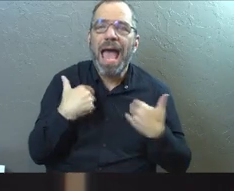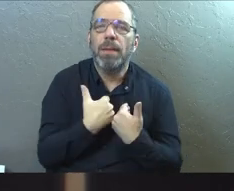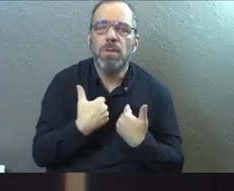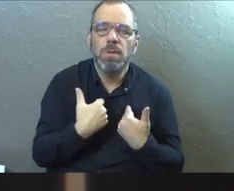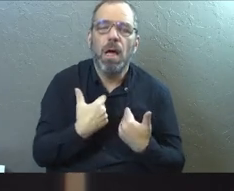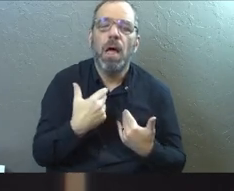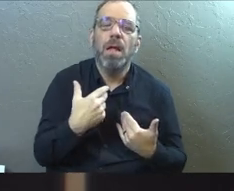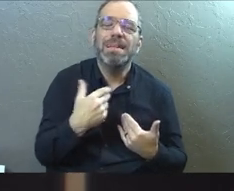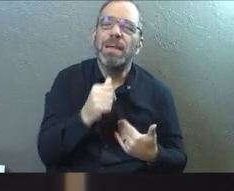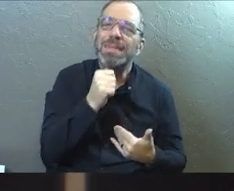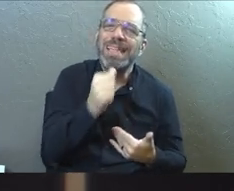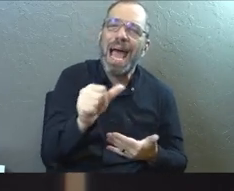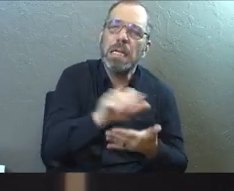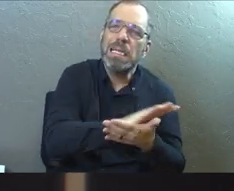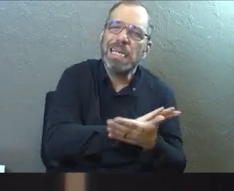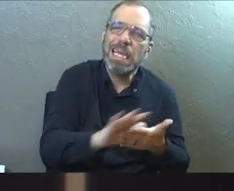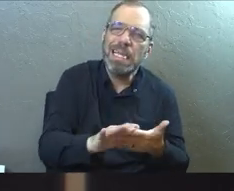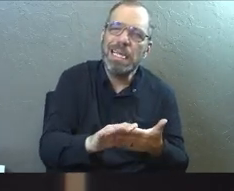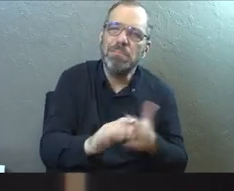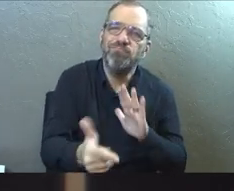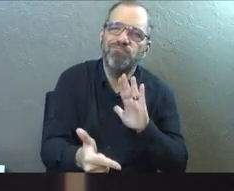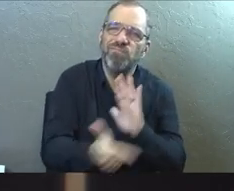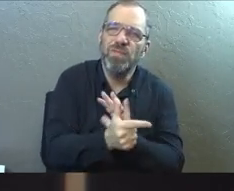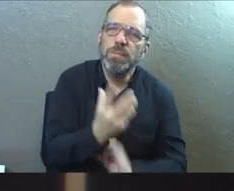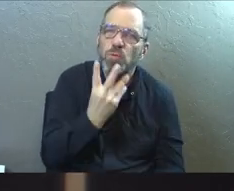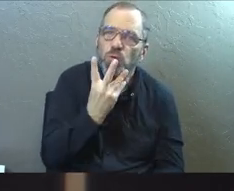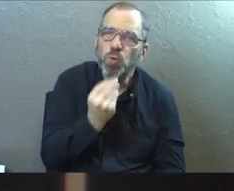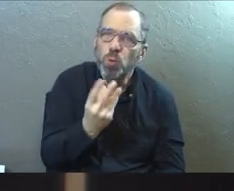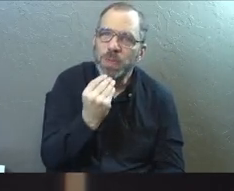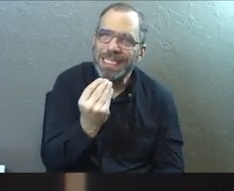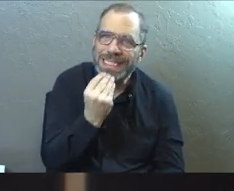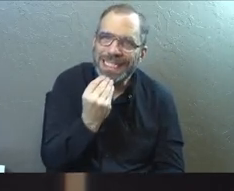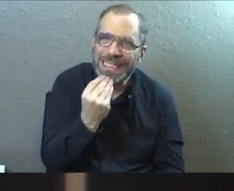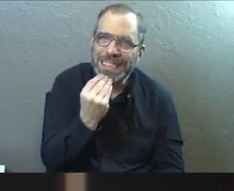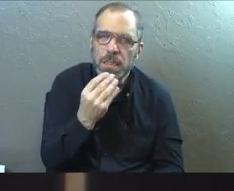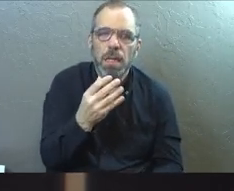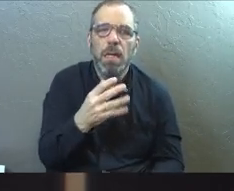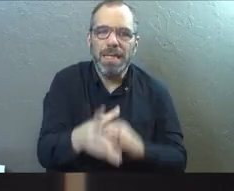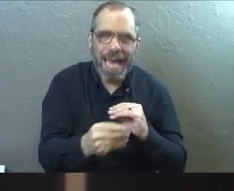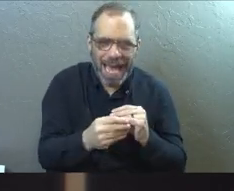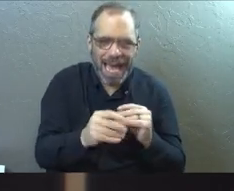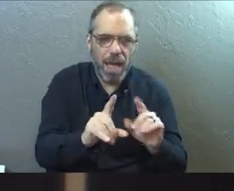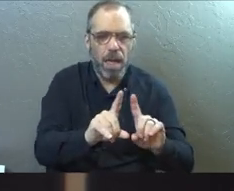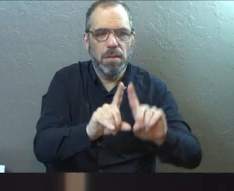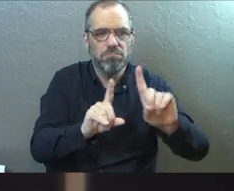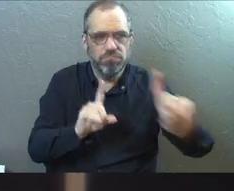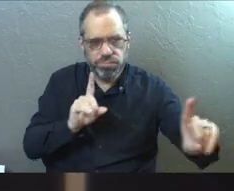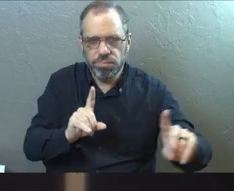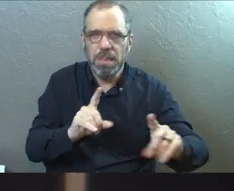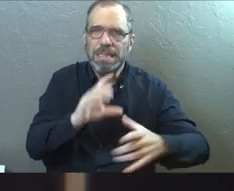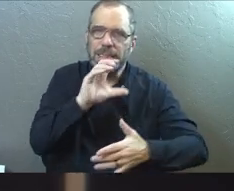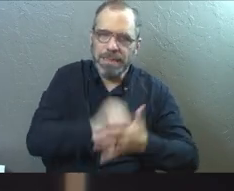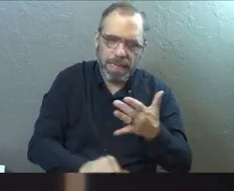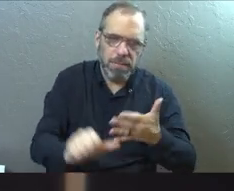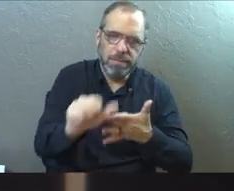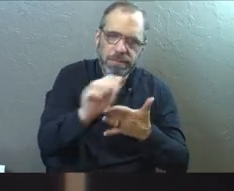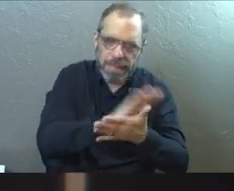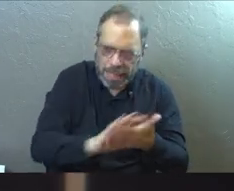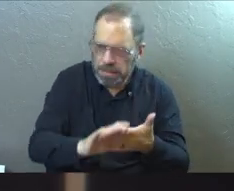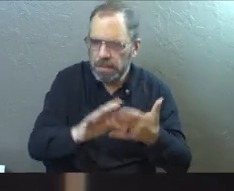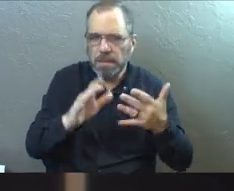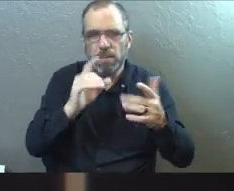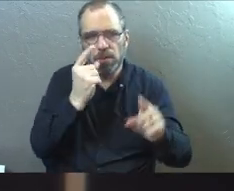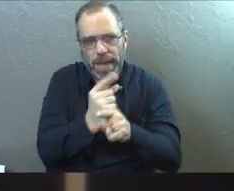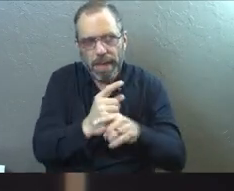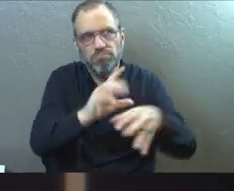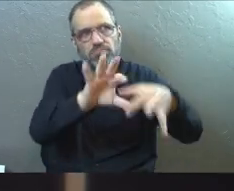for the Jewish people to eat, right? They were not pure and they would create the gap. would add to the distance between them and God. They would take away from the cleanliness for them